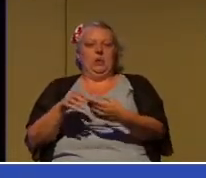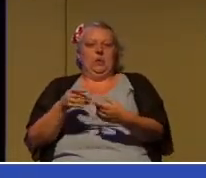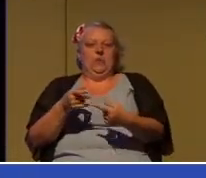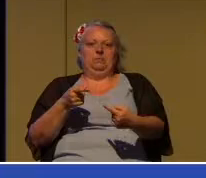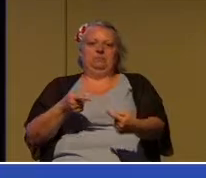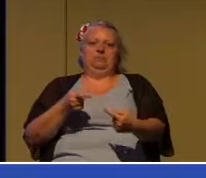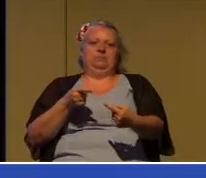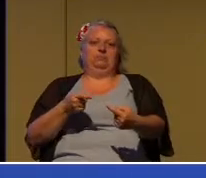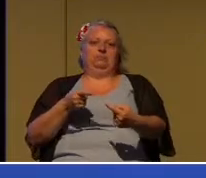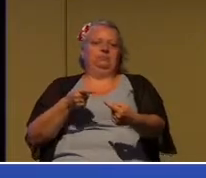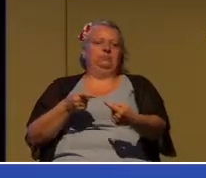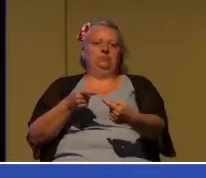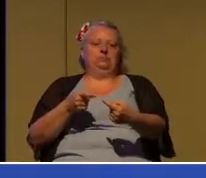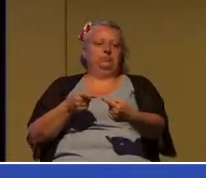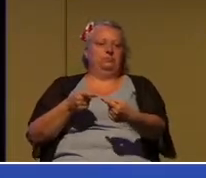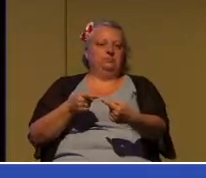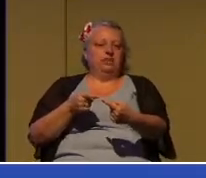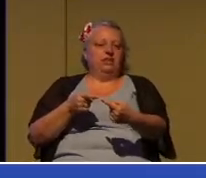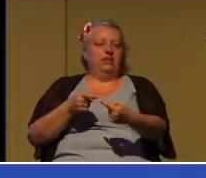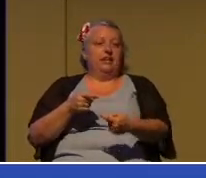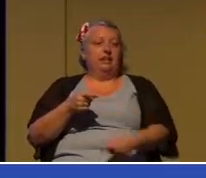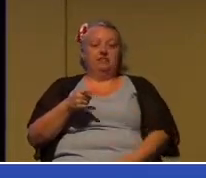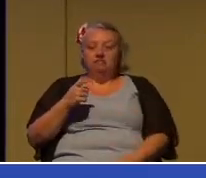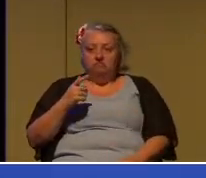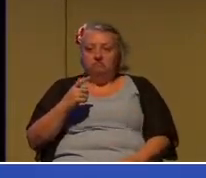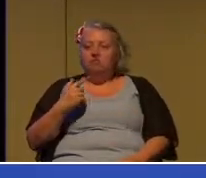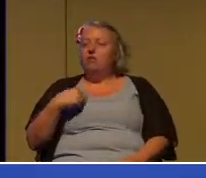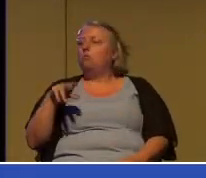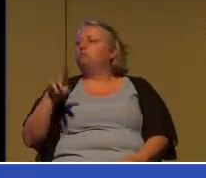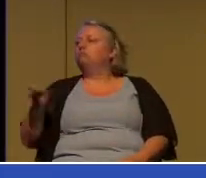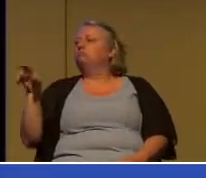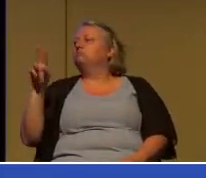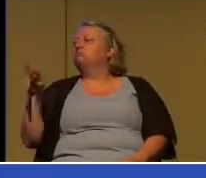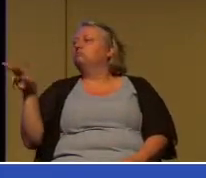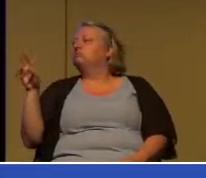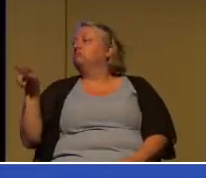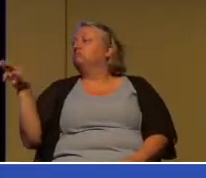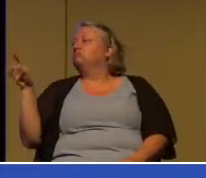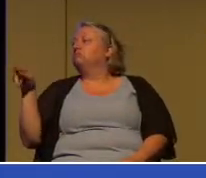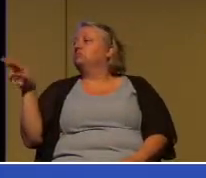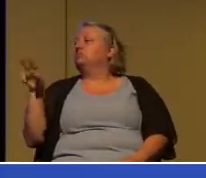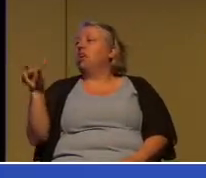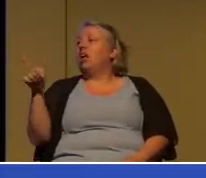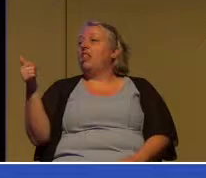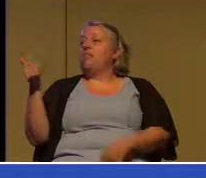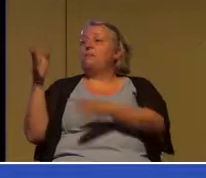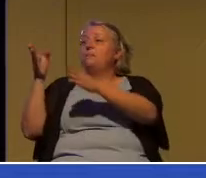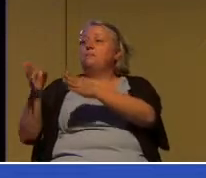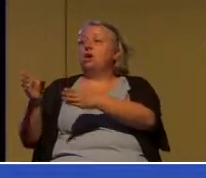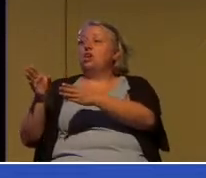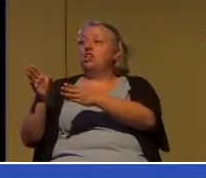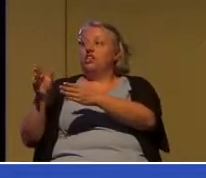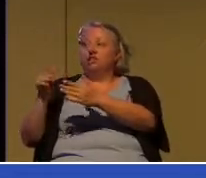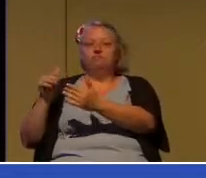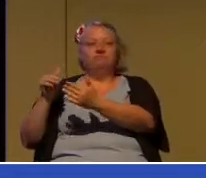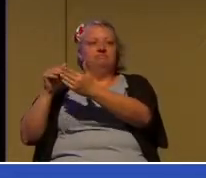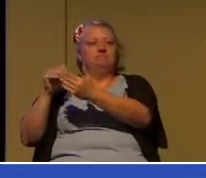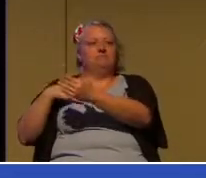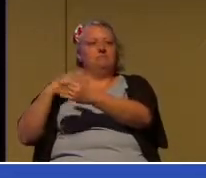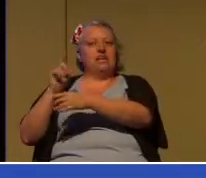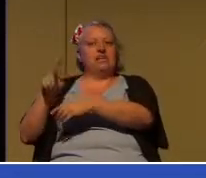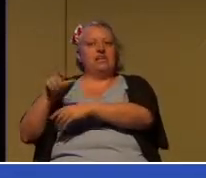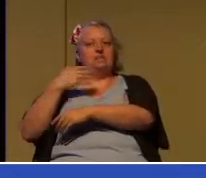We find, we start looking around for people who meet our needs better than our spouse does.